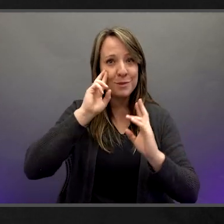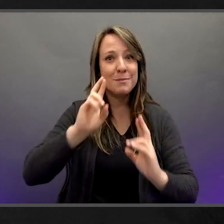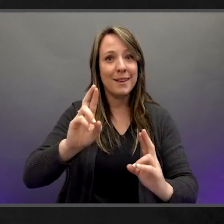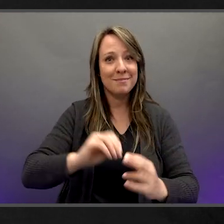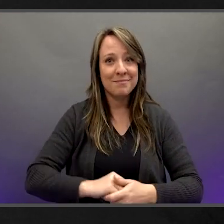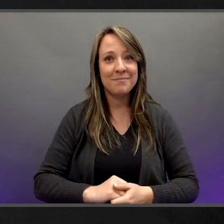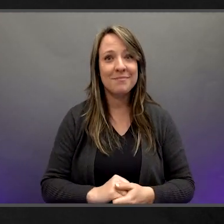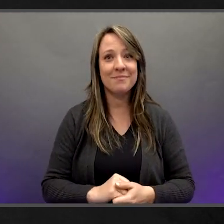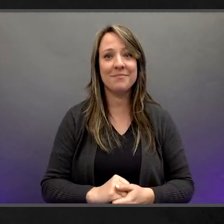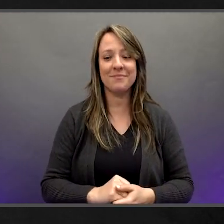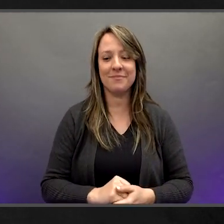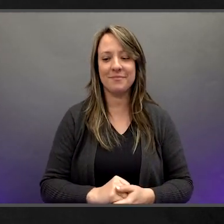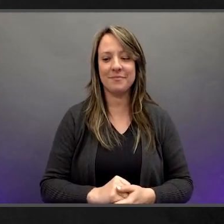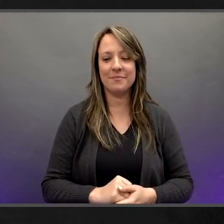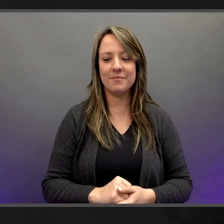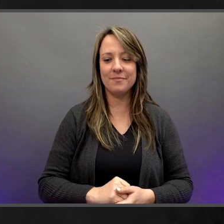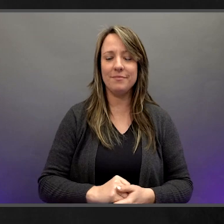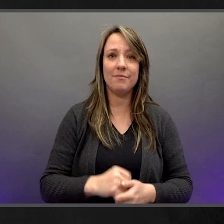respect.